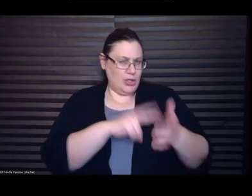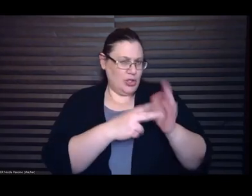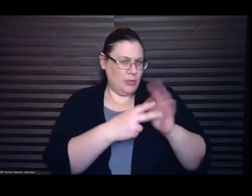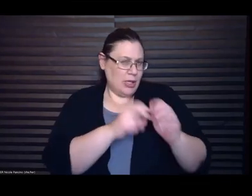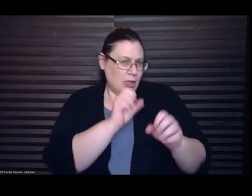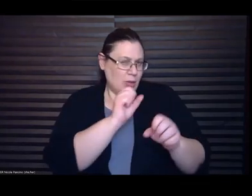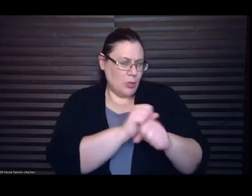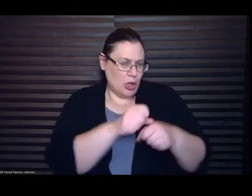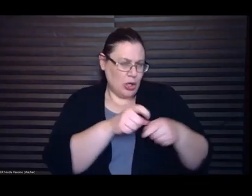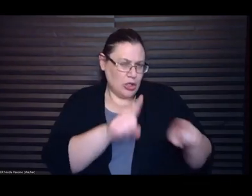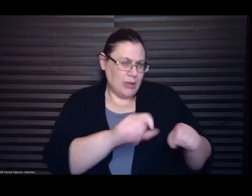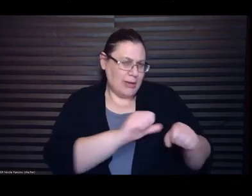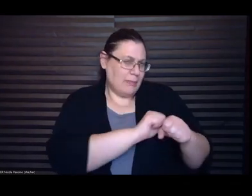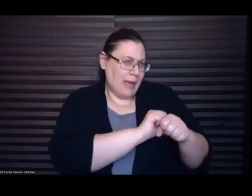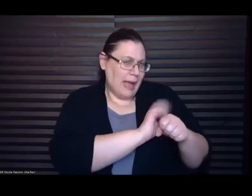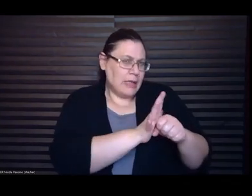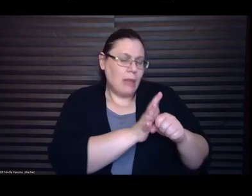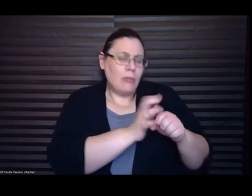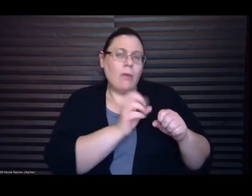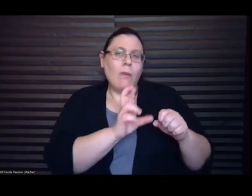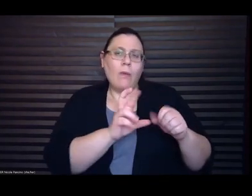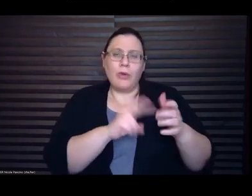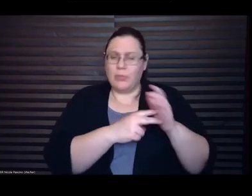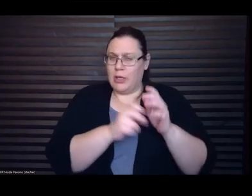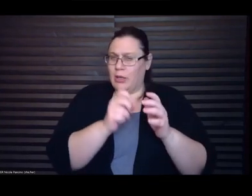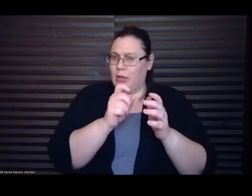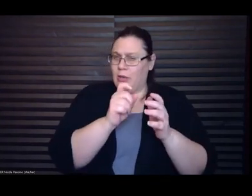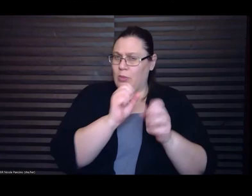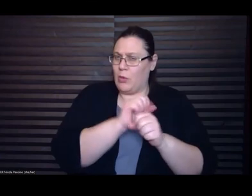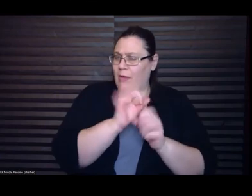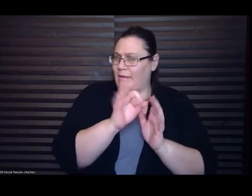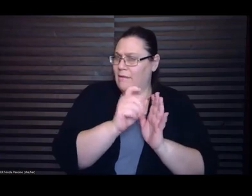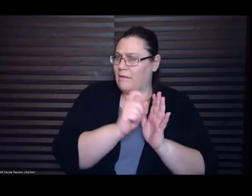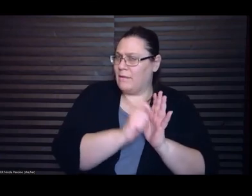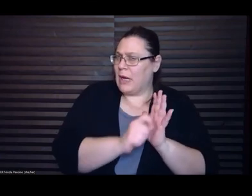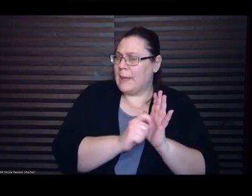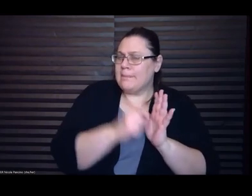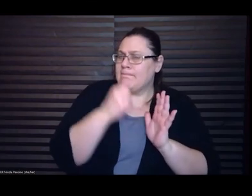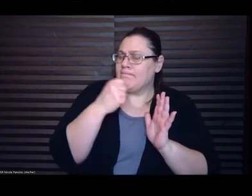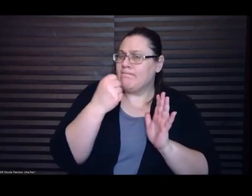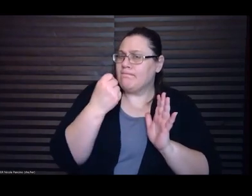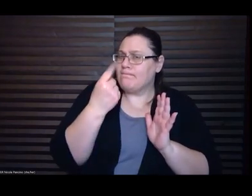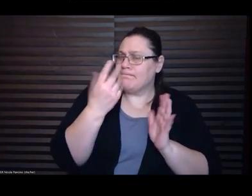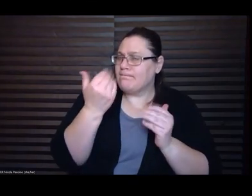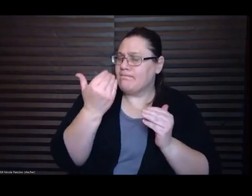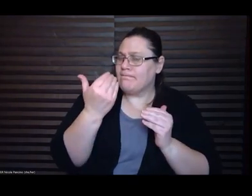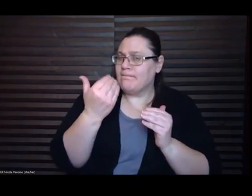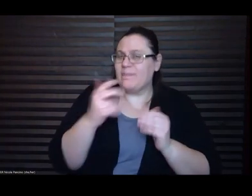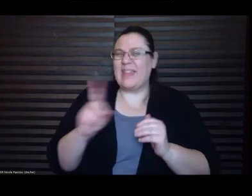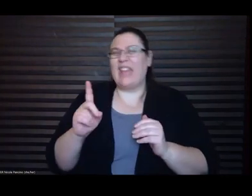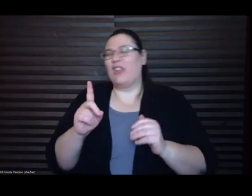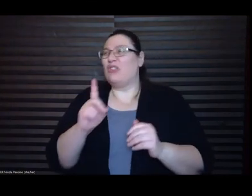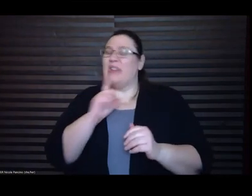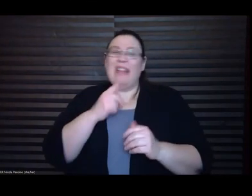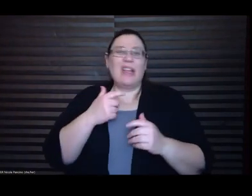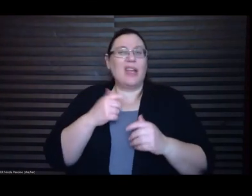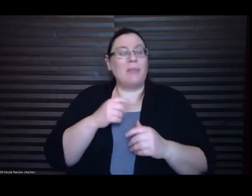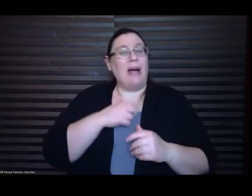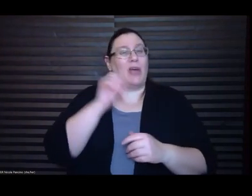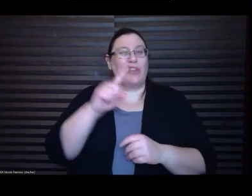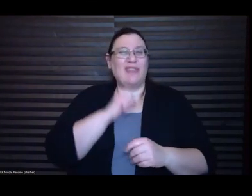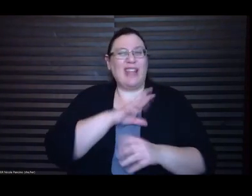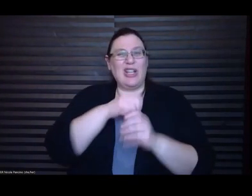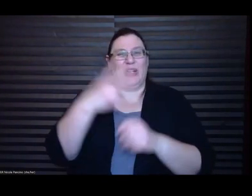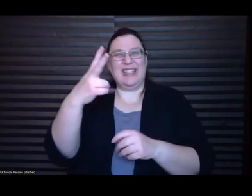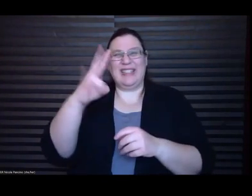I guess that was like a seven-part question but mainly I'm just curious about how